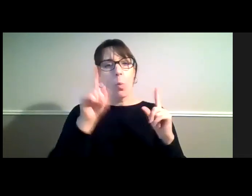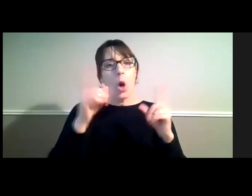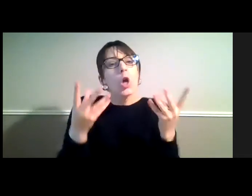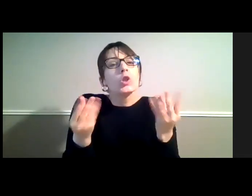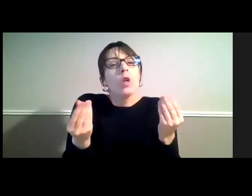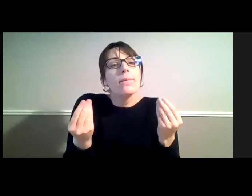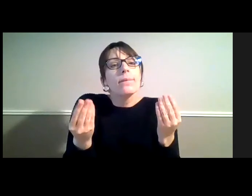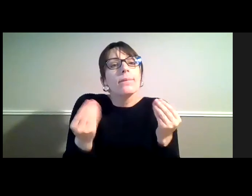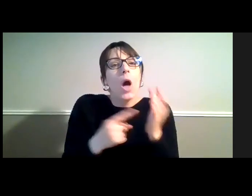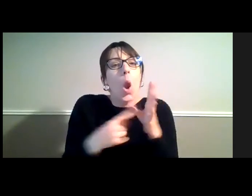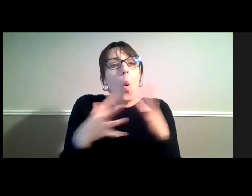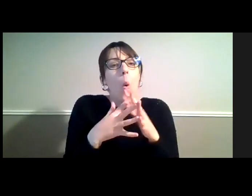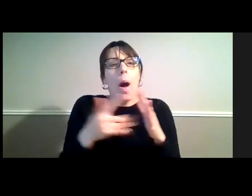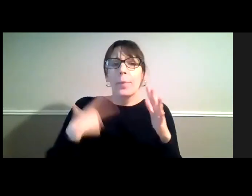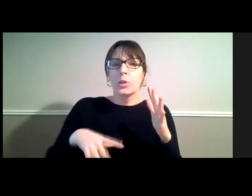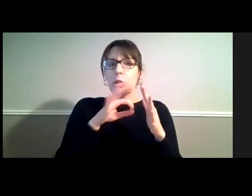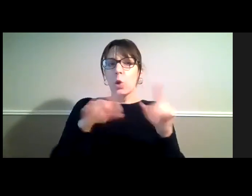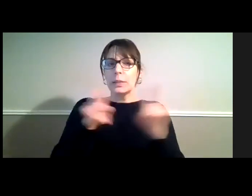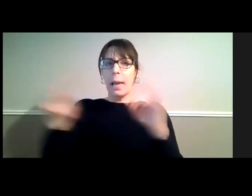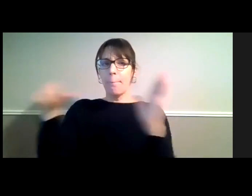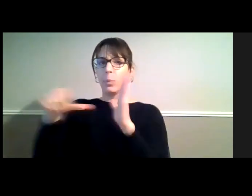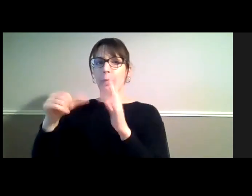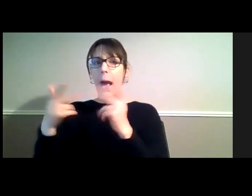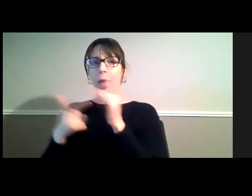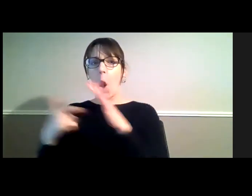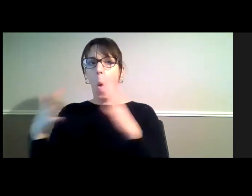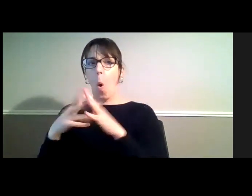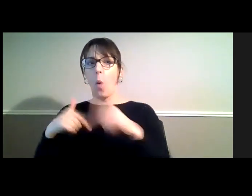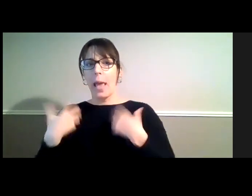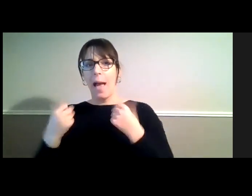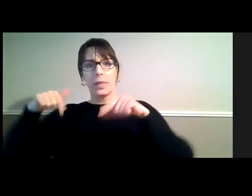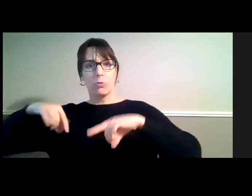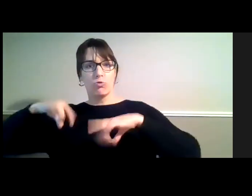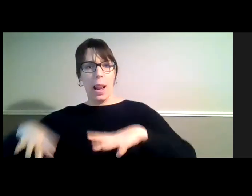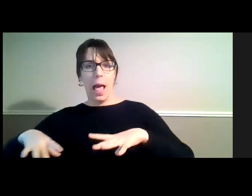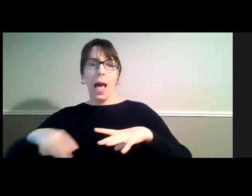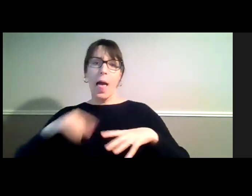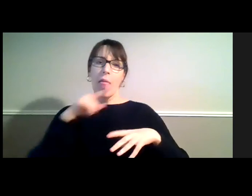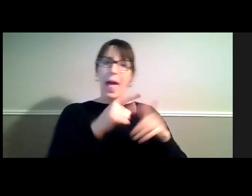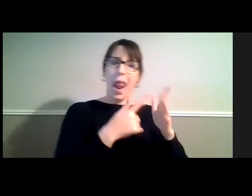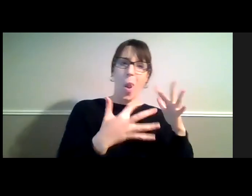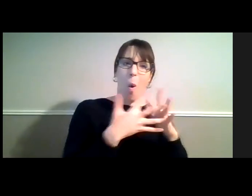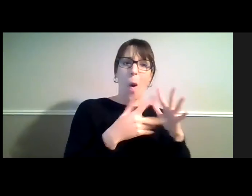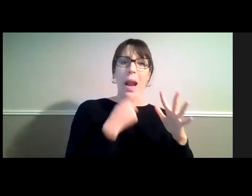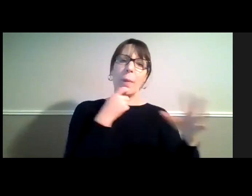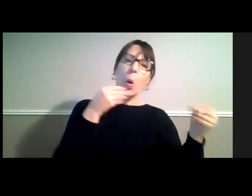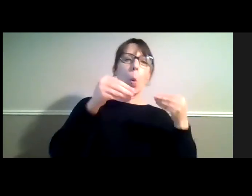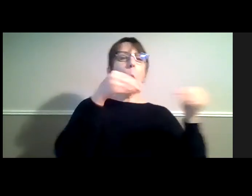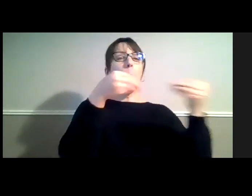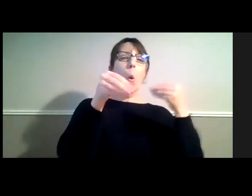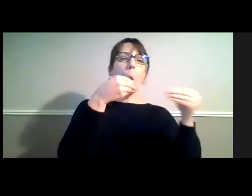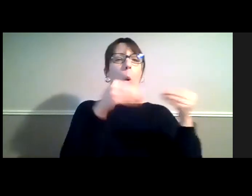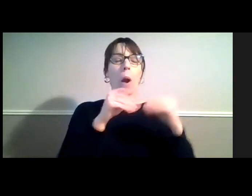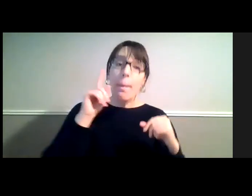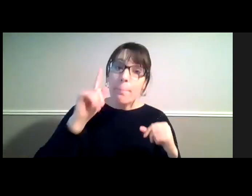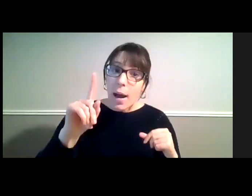not as binding as laws which we make in our own country. But Australia has both signed and ratified